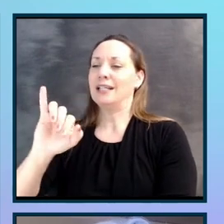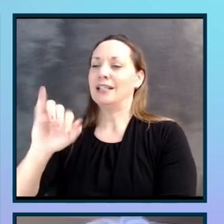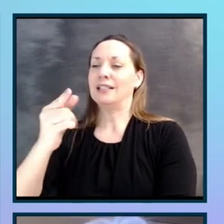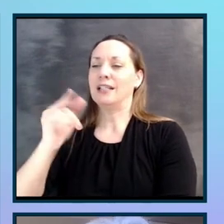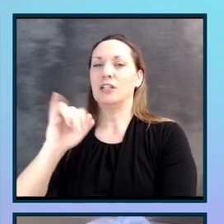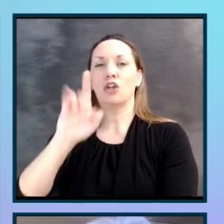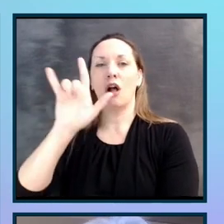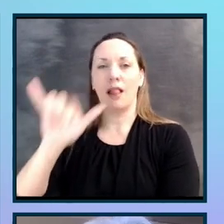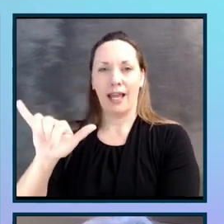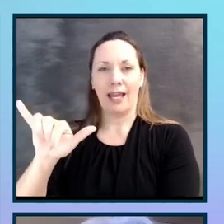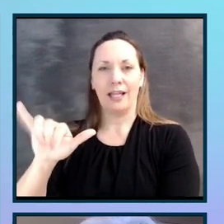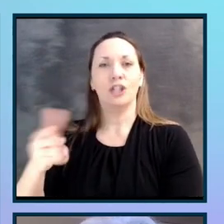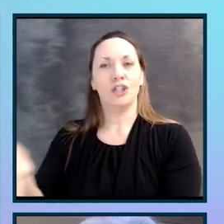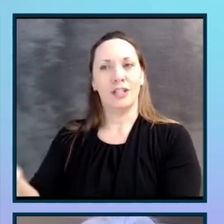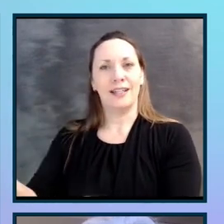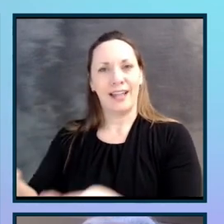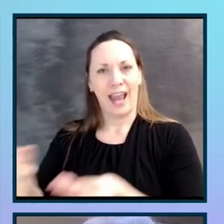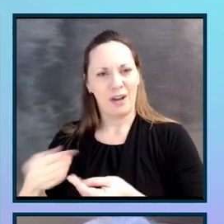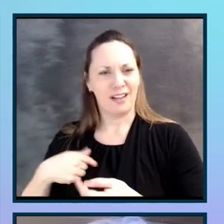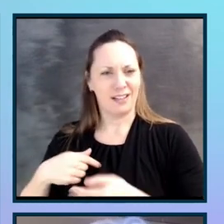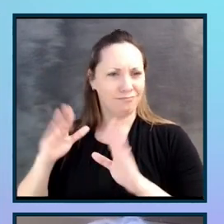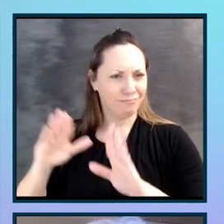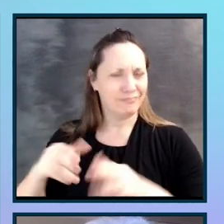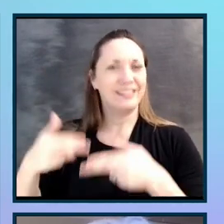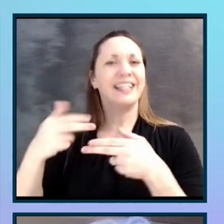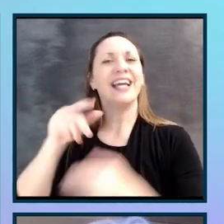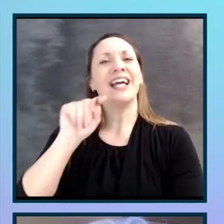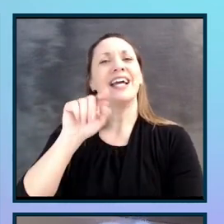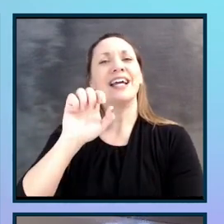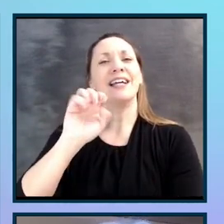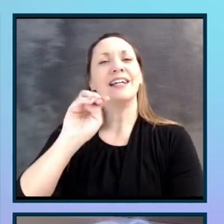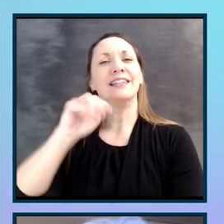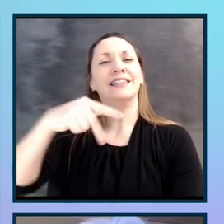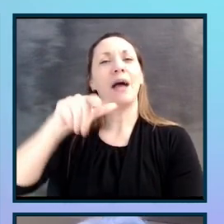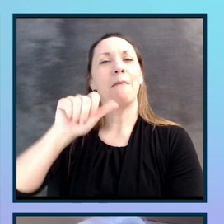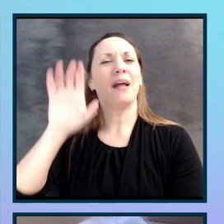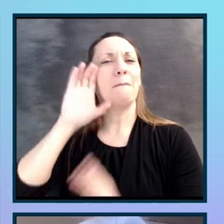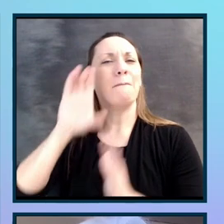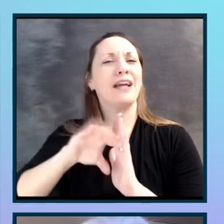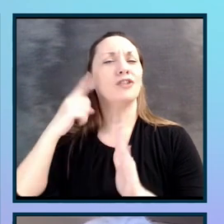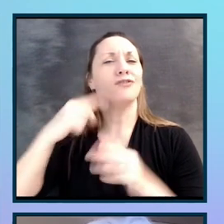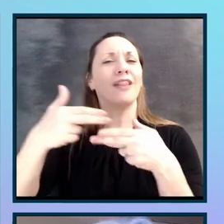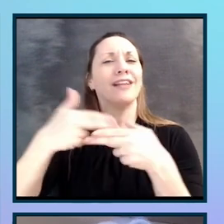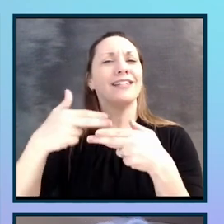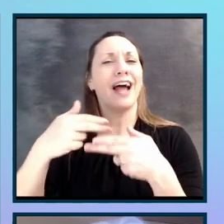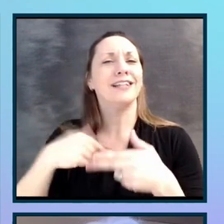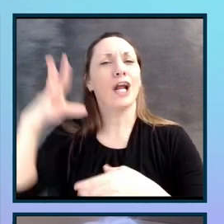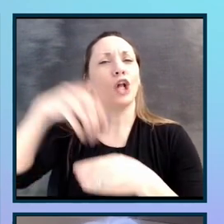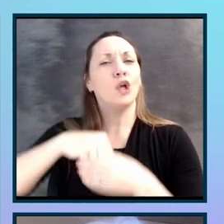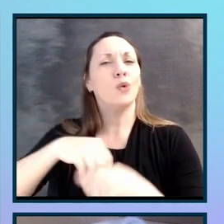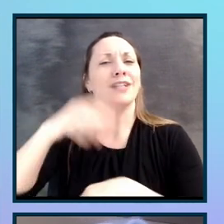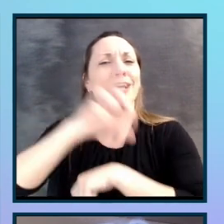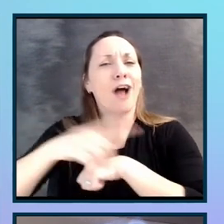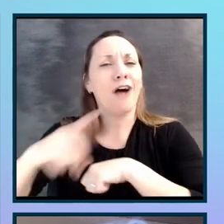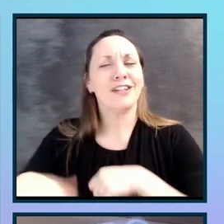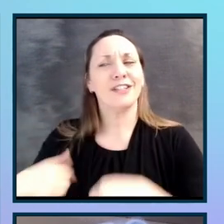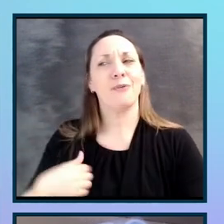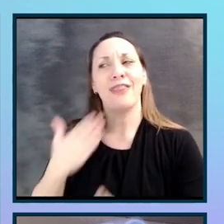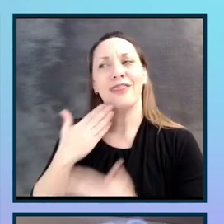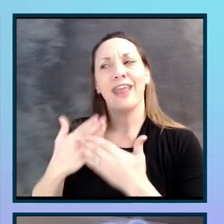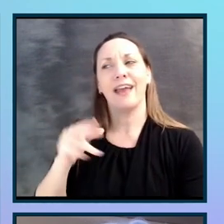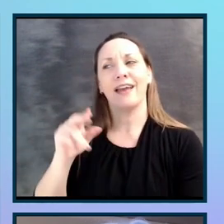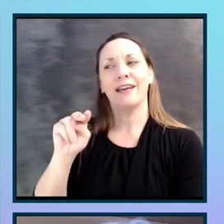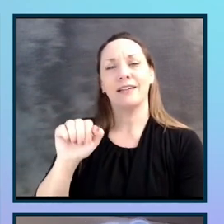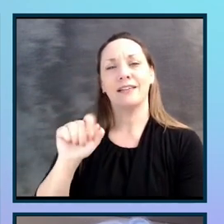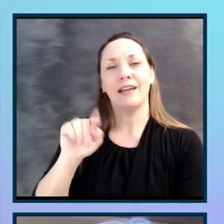but gave me this matching slide template that matches the website and has the dolphins on the back. So I thank Natalie for that.